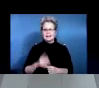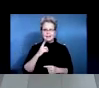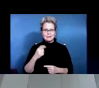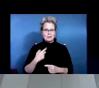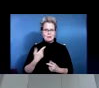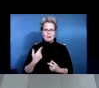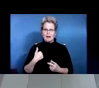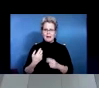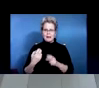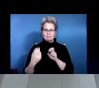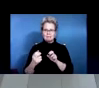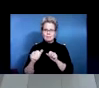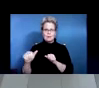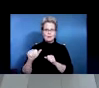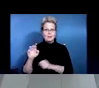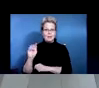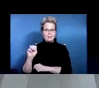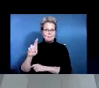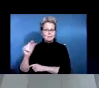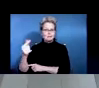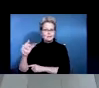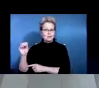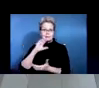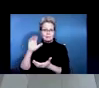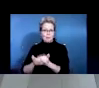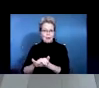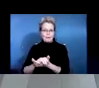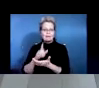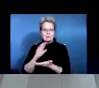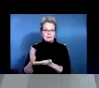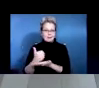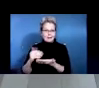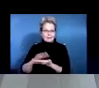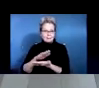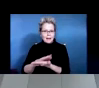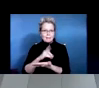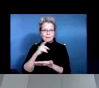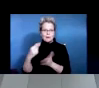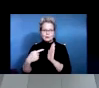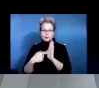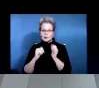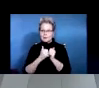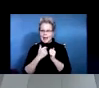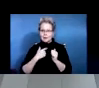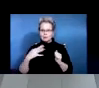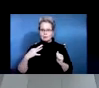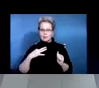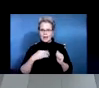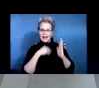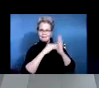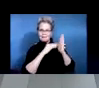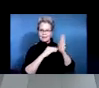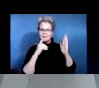that they needed to, um, submit in order to complete an online application, um, for social security disability.